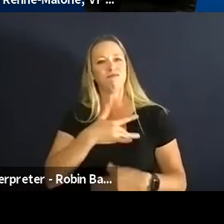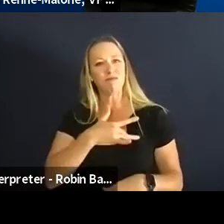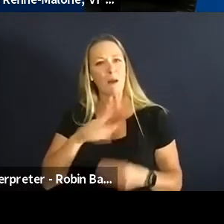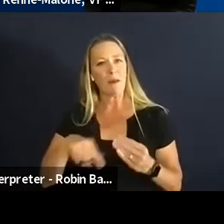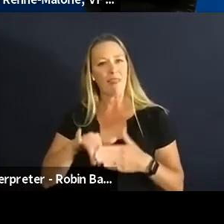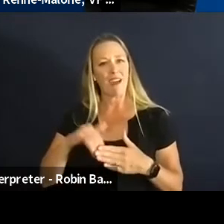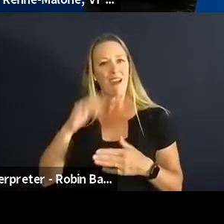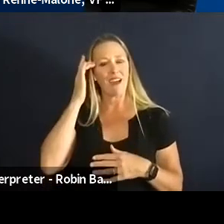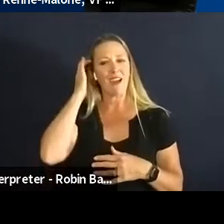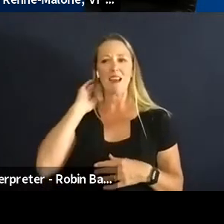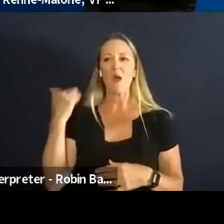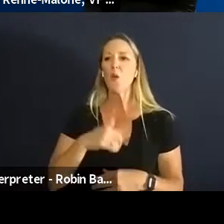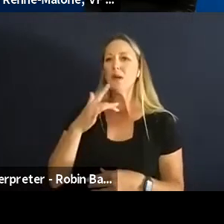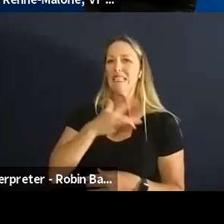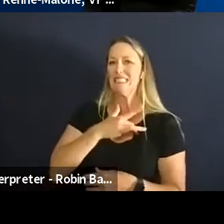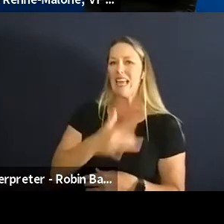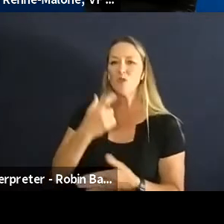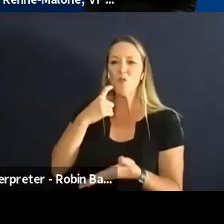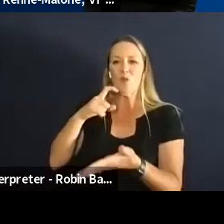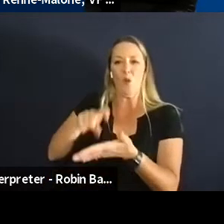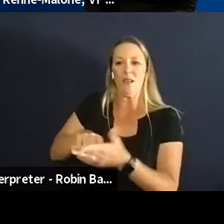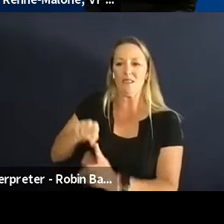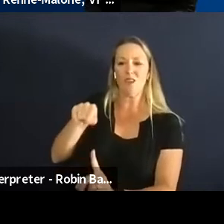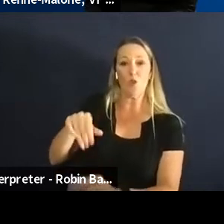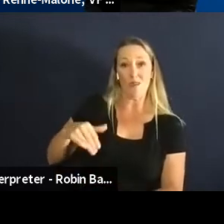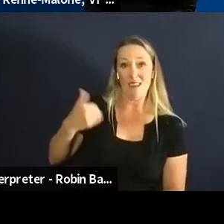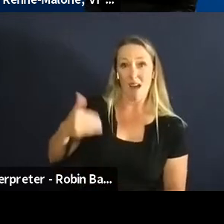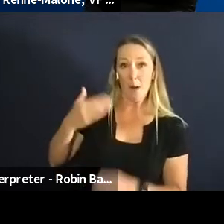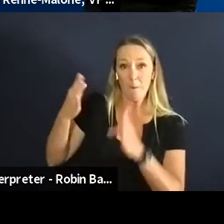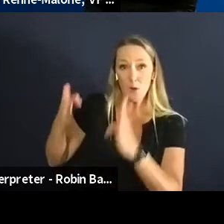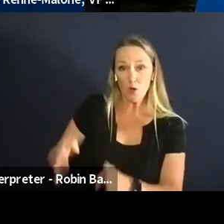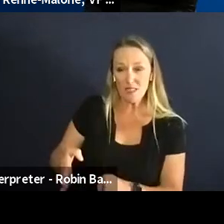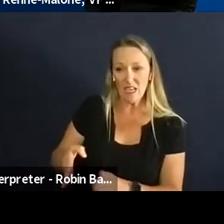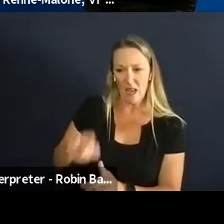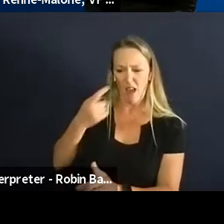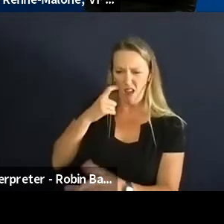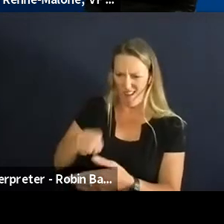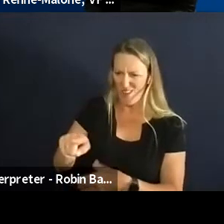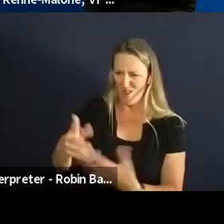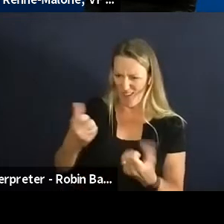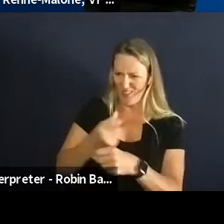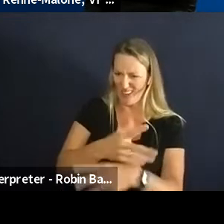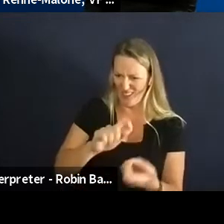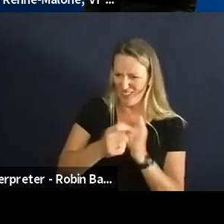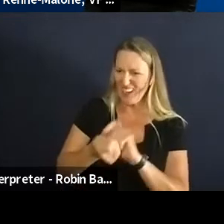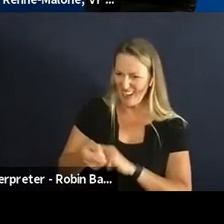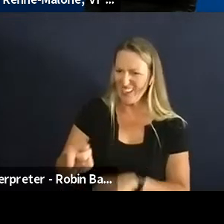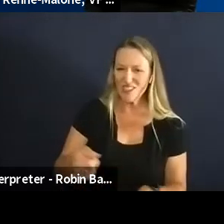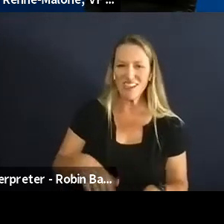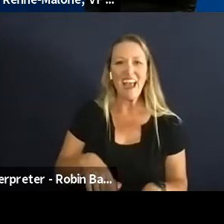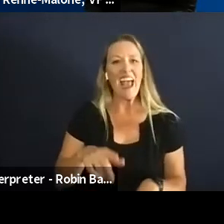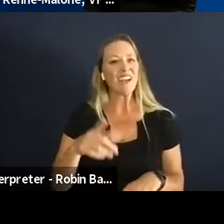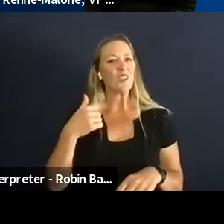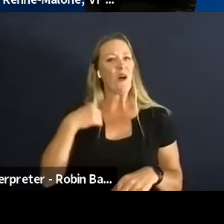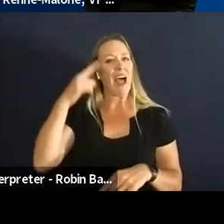see it in them you know at a very early age and um this Nate kind of made me think about you because I feel like you are young which